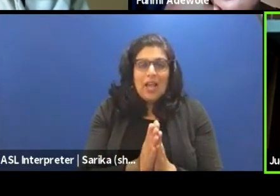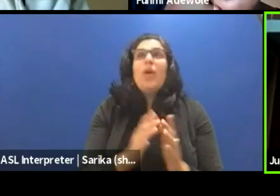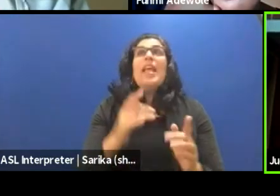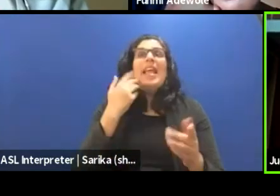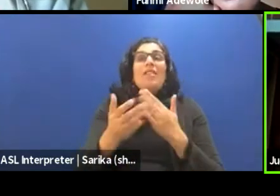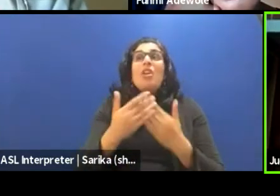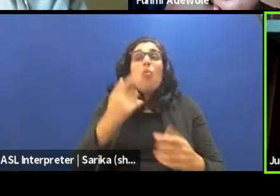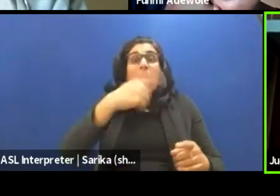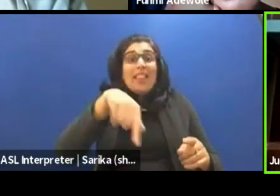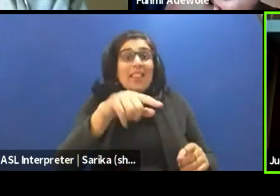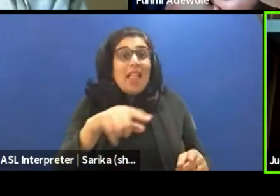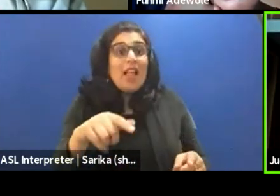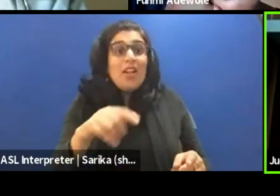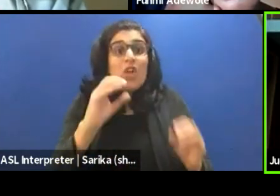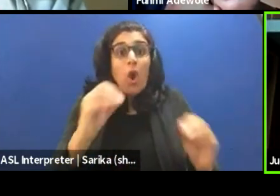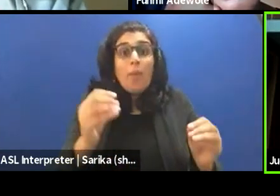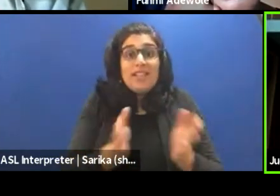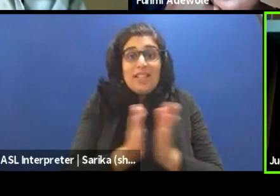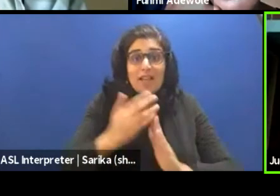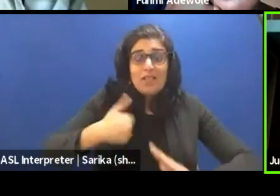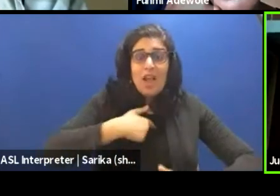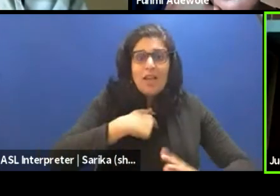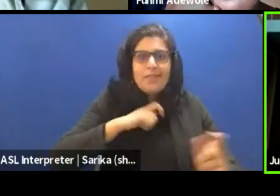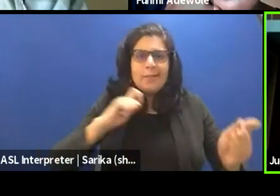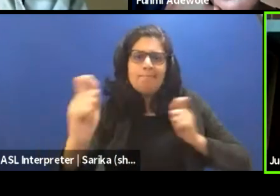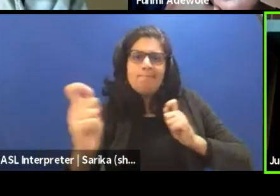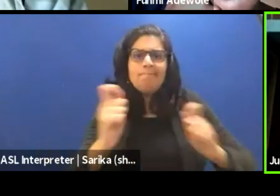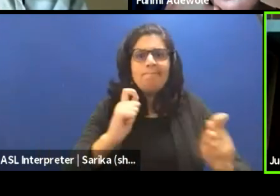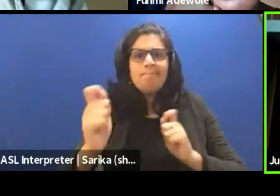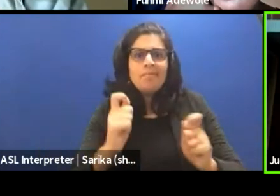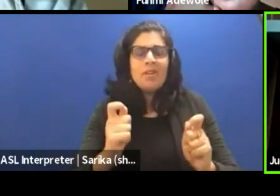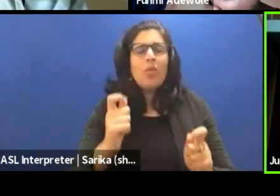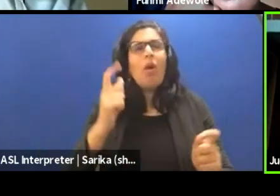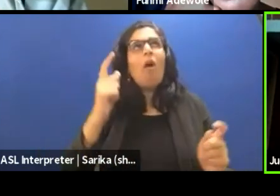we're always thinking about how the oyumbo will receive it.